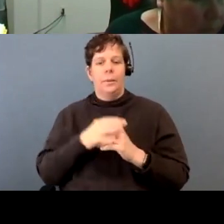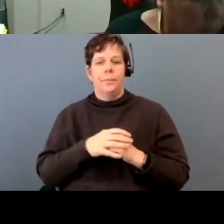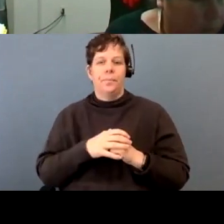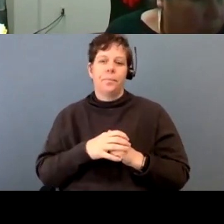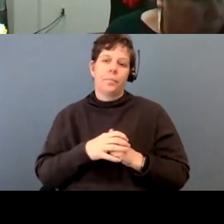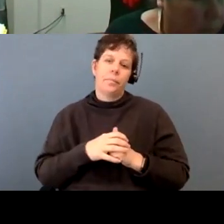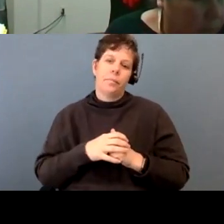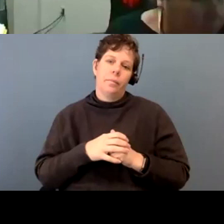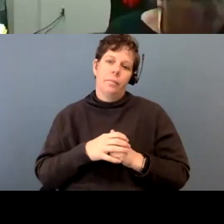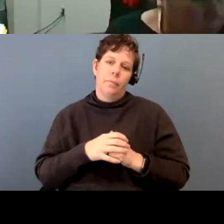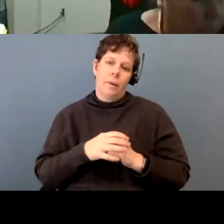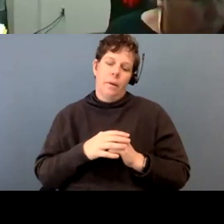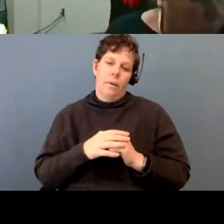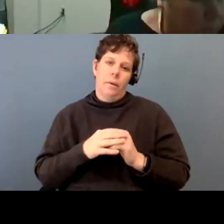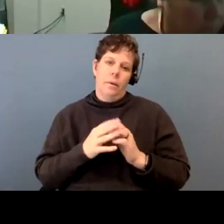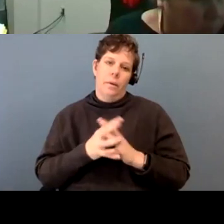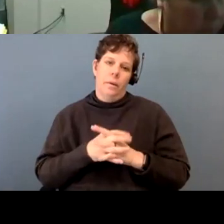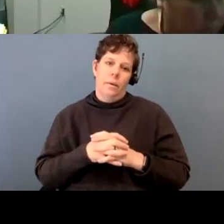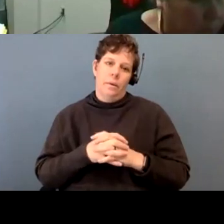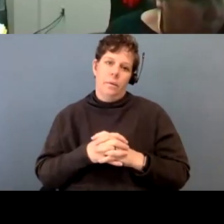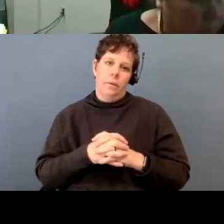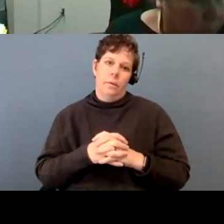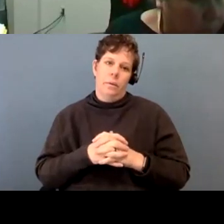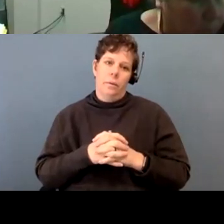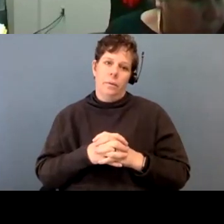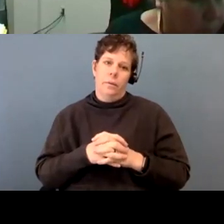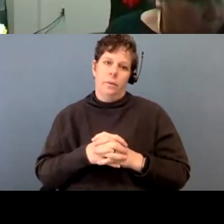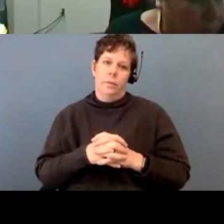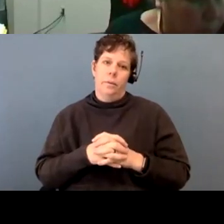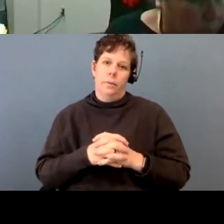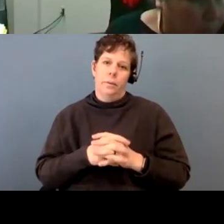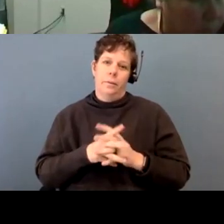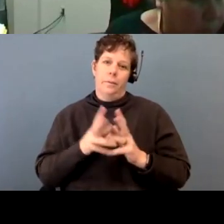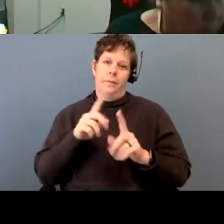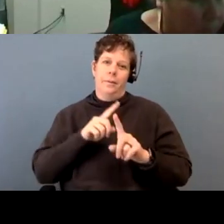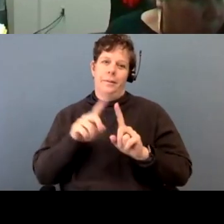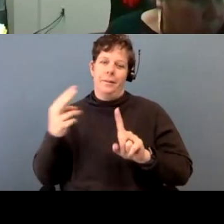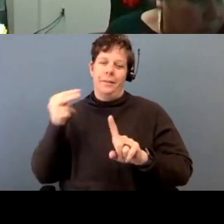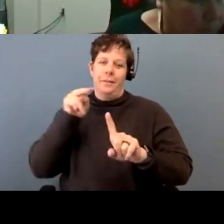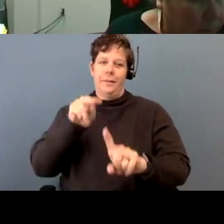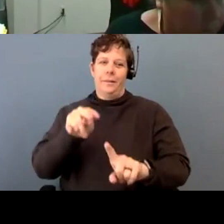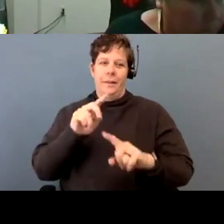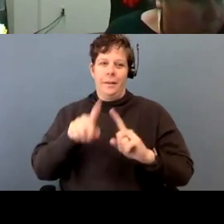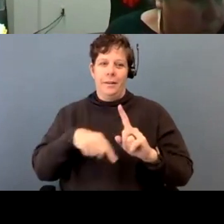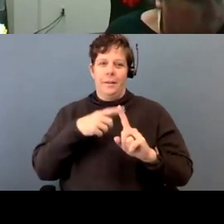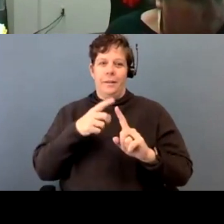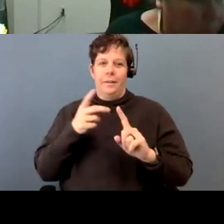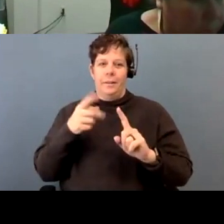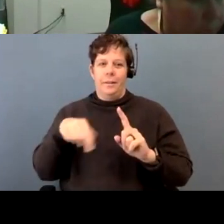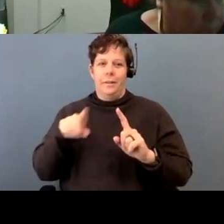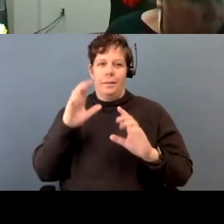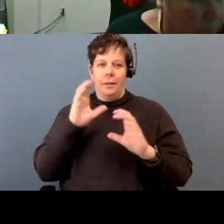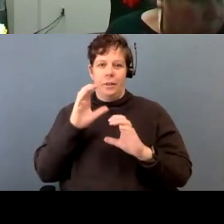And, um, it gives them a different perspective. So they see it and they, when they search the streets now,